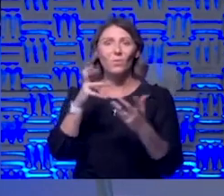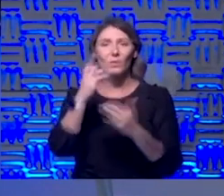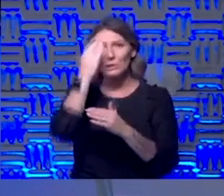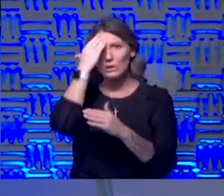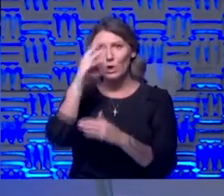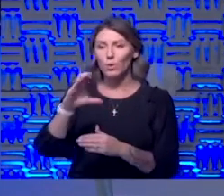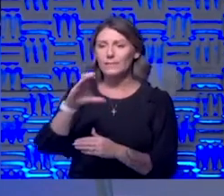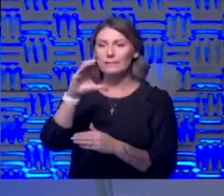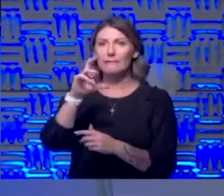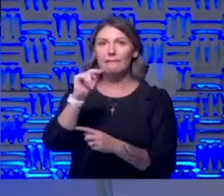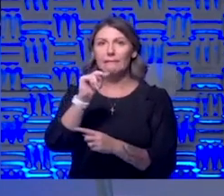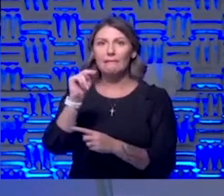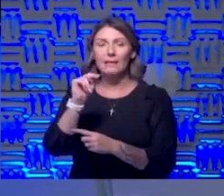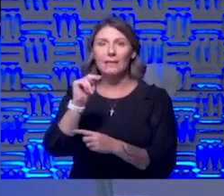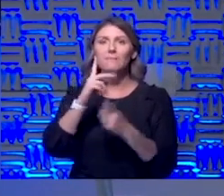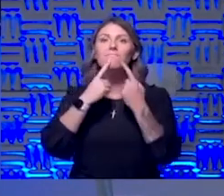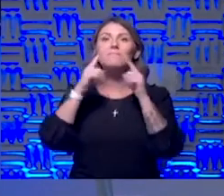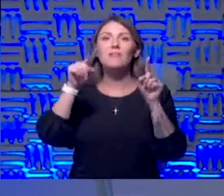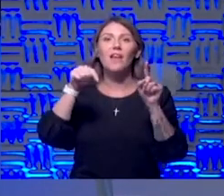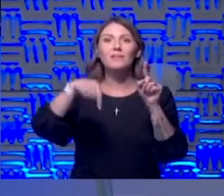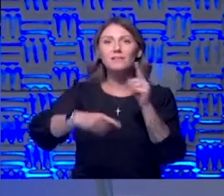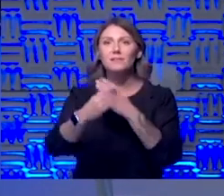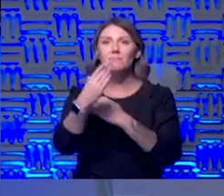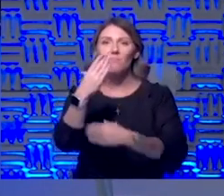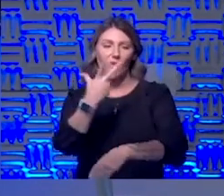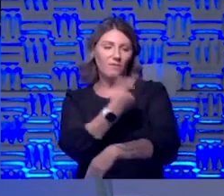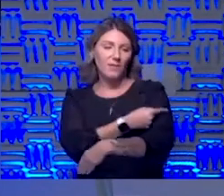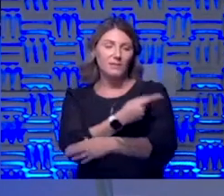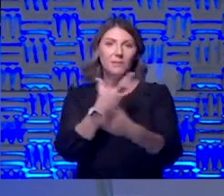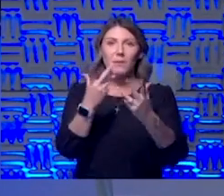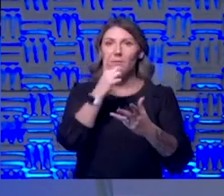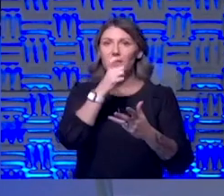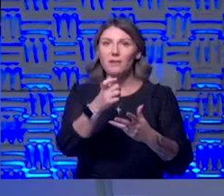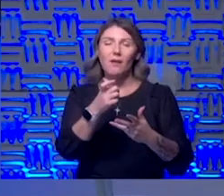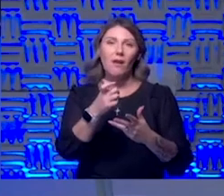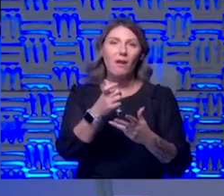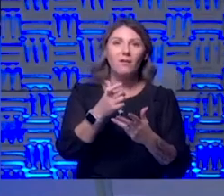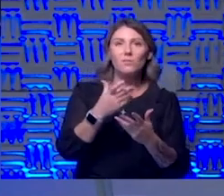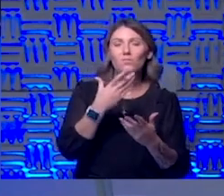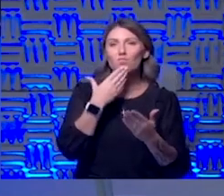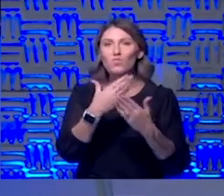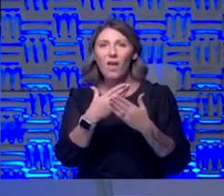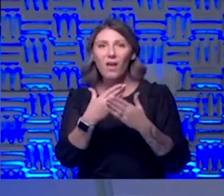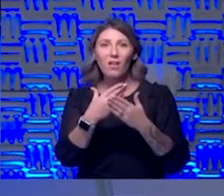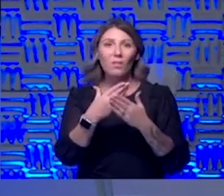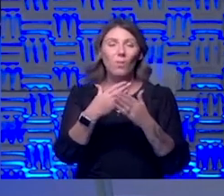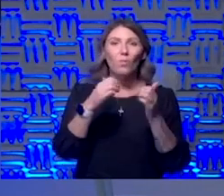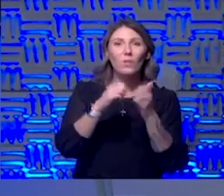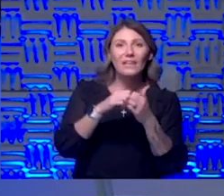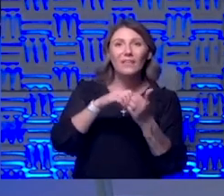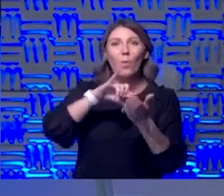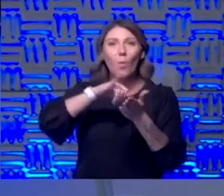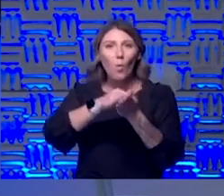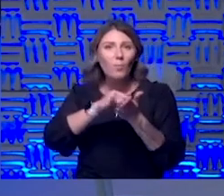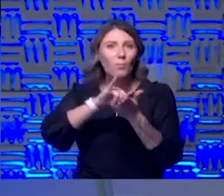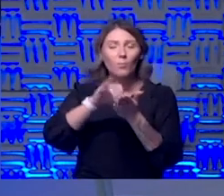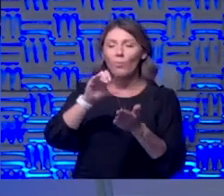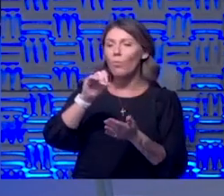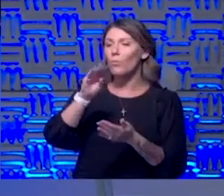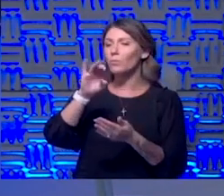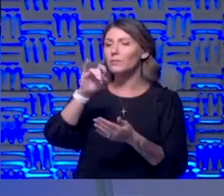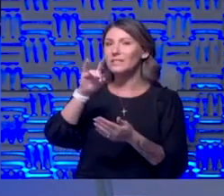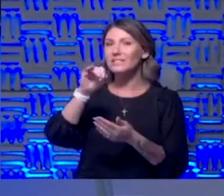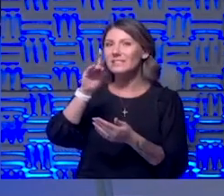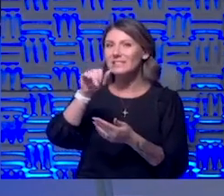announced this morning that vaccine may not work as well on obese individuals any truth to that about what makes the vaccine